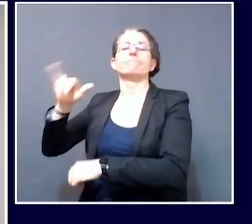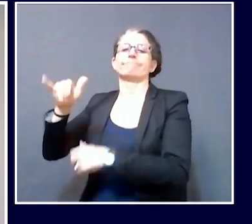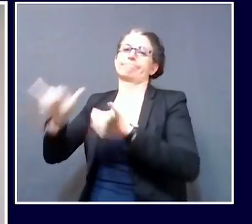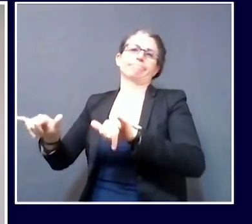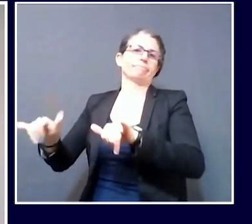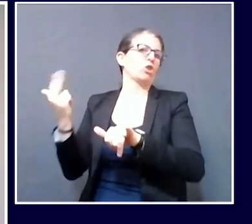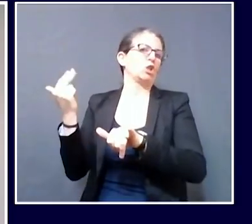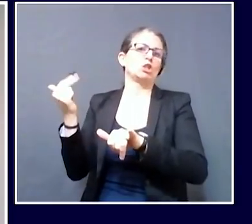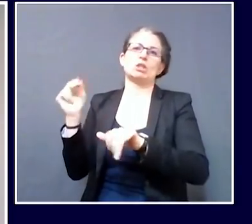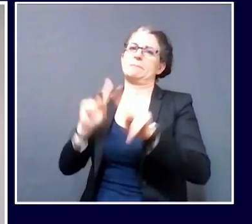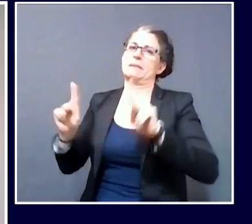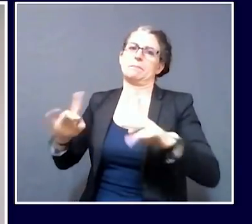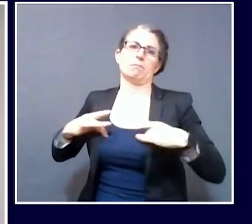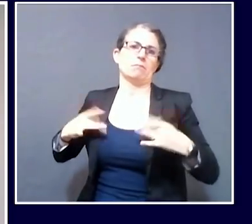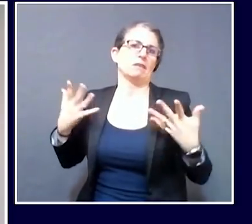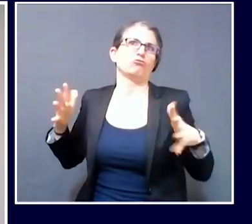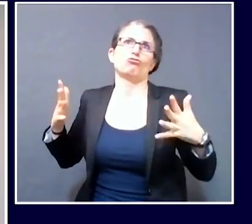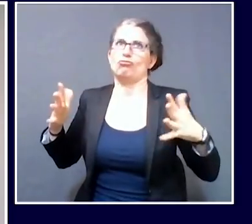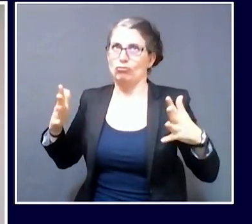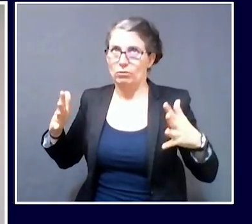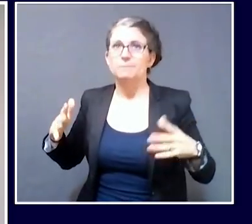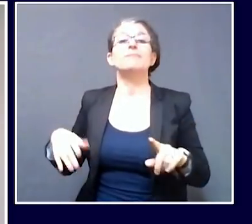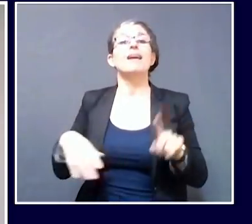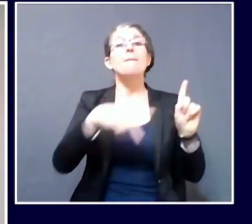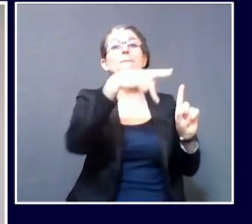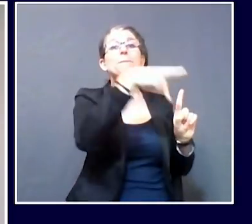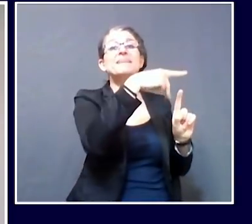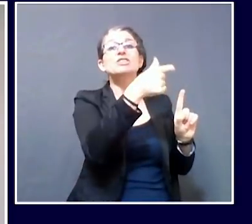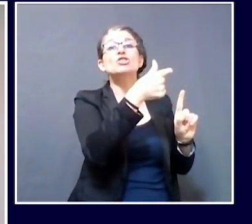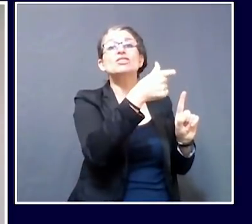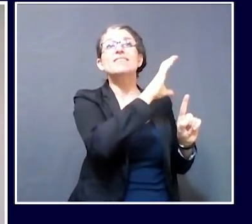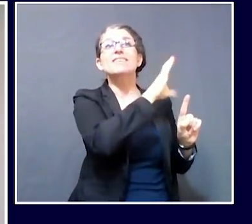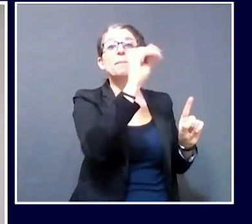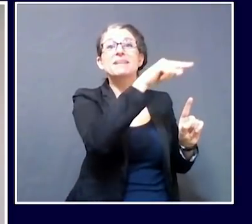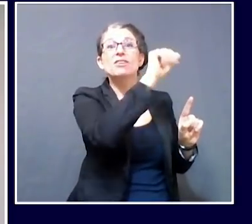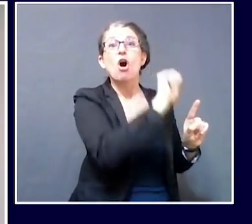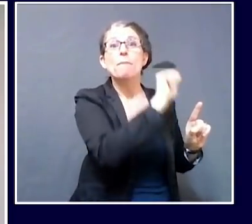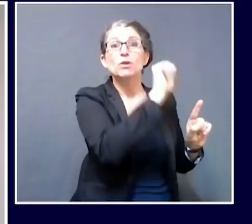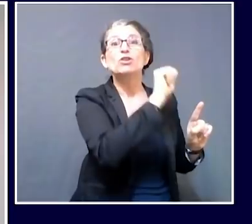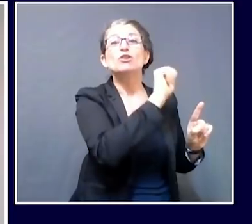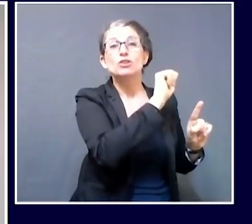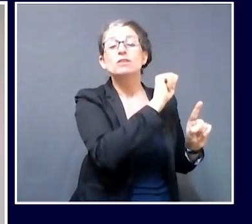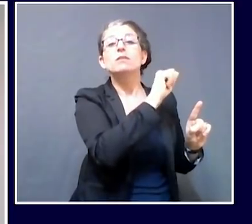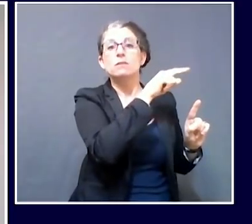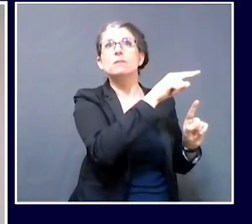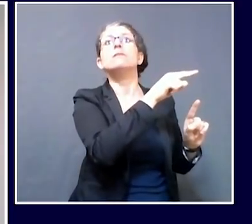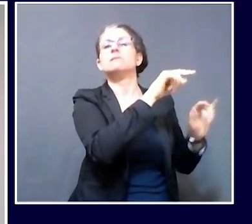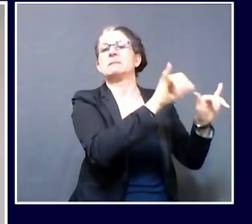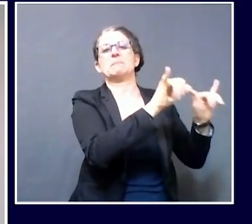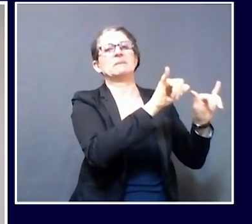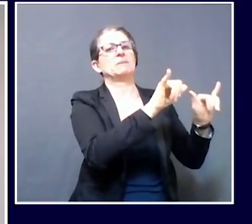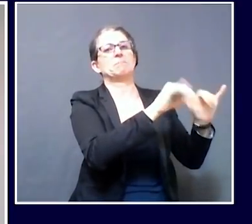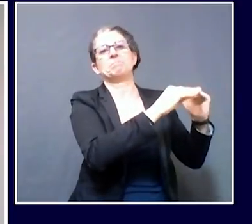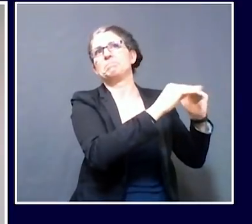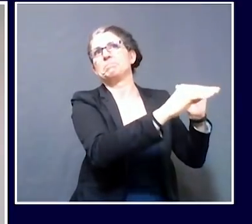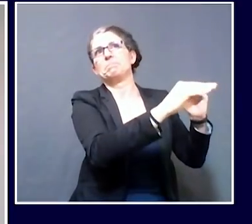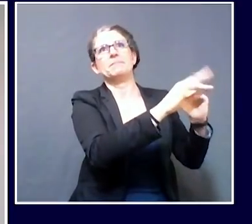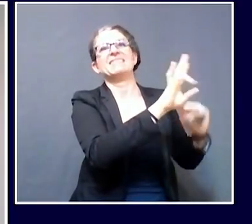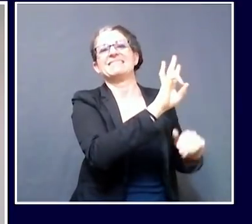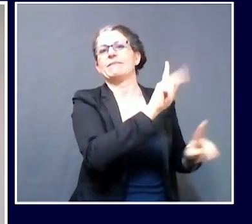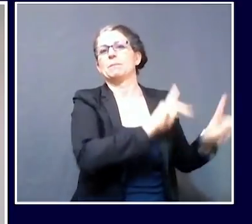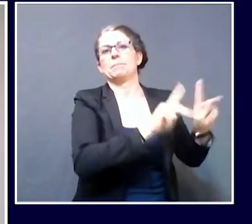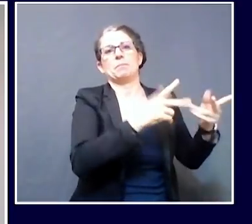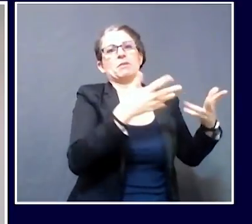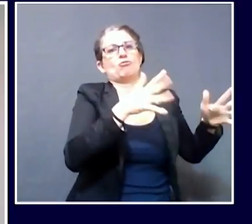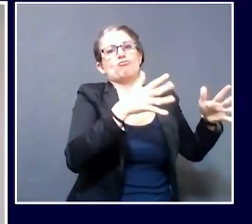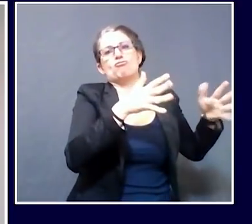And at the Procter & Gamble facility in the Lewis and Auburn area, there continue to be a total of seven cases of